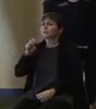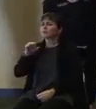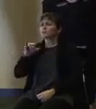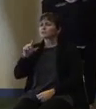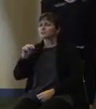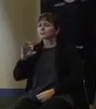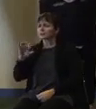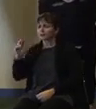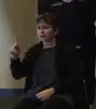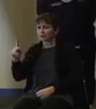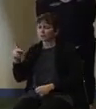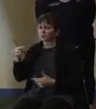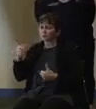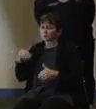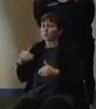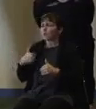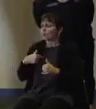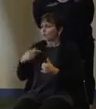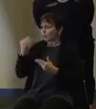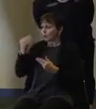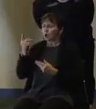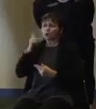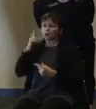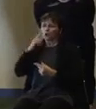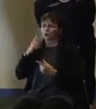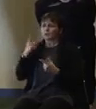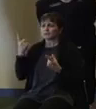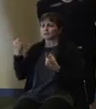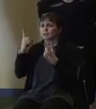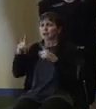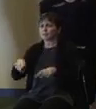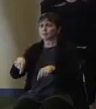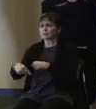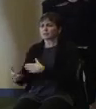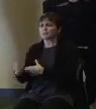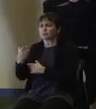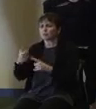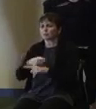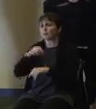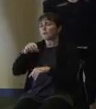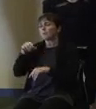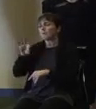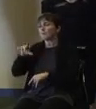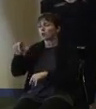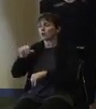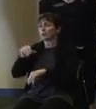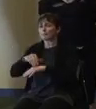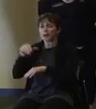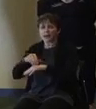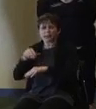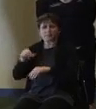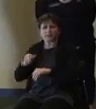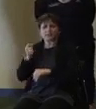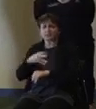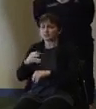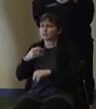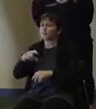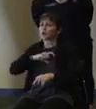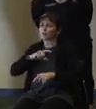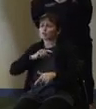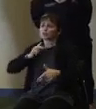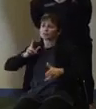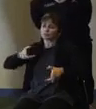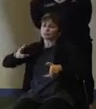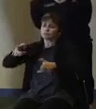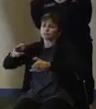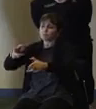the FBI Miami incident that happened this morning. Terrible tragedy. Several agents involved in that shooting and are hurt, and unfortunately several have been